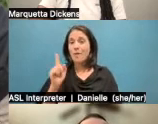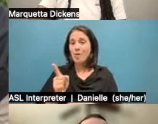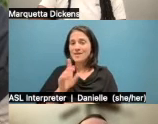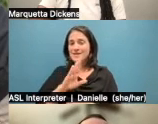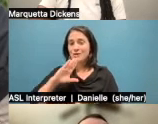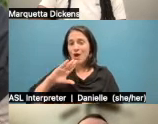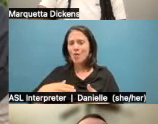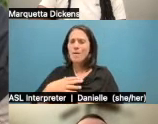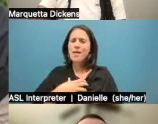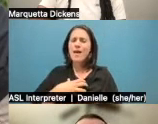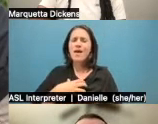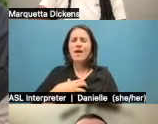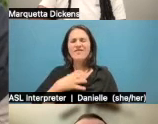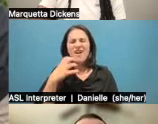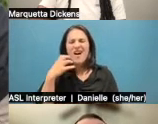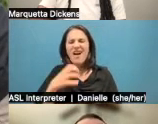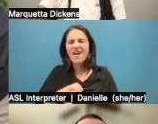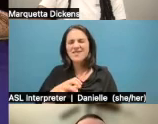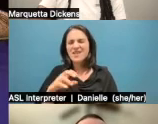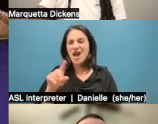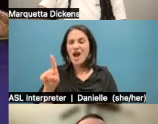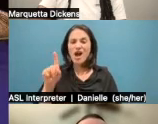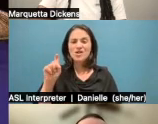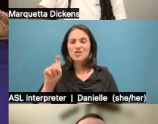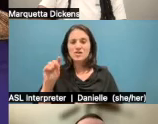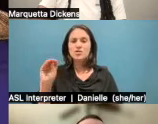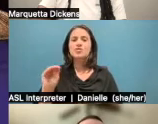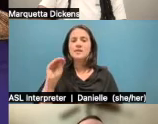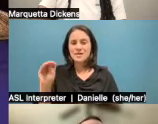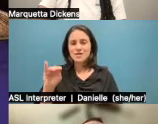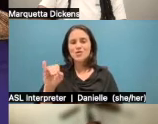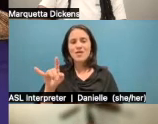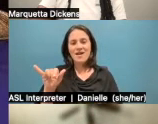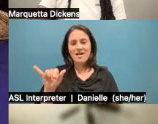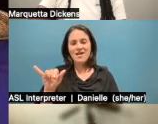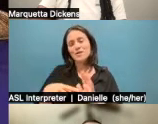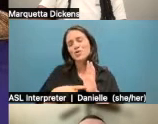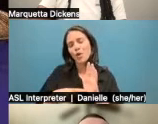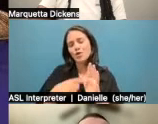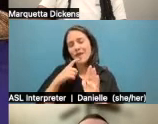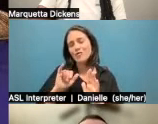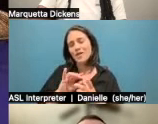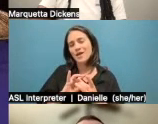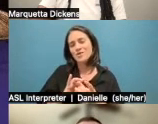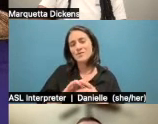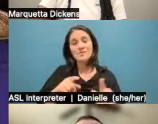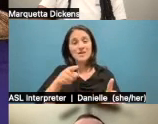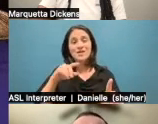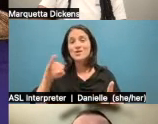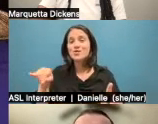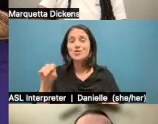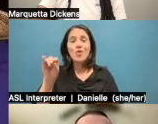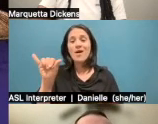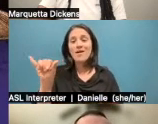the a hundred degree heat in July, two years ago. Um, but it kind of shows that relationship, you know, joy is a climate visual. There's this really,